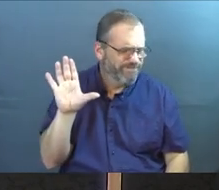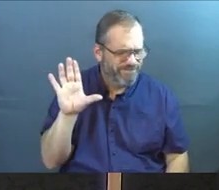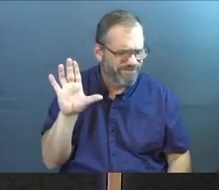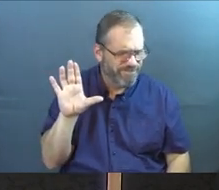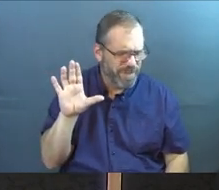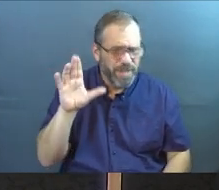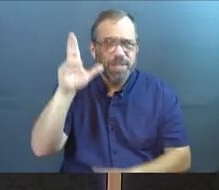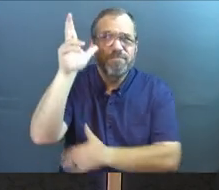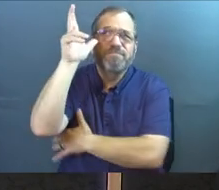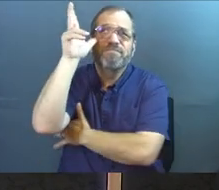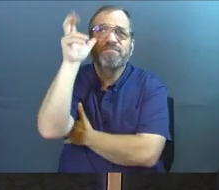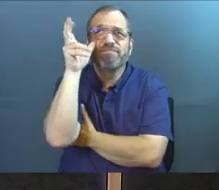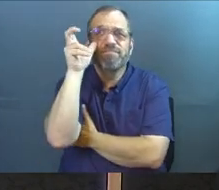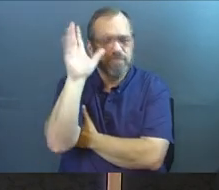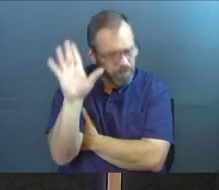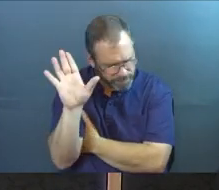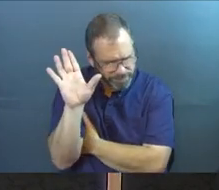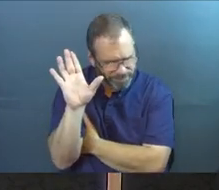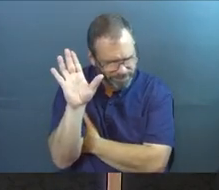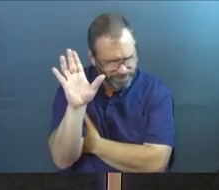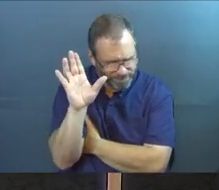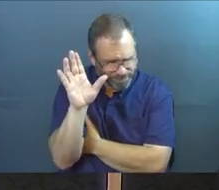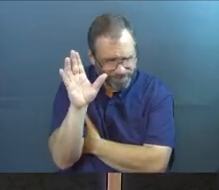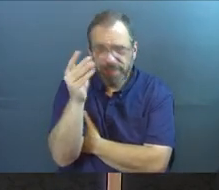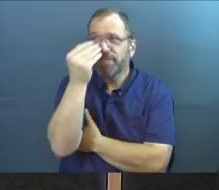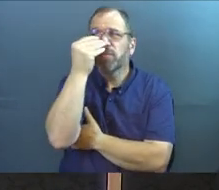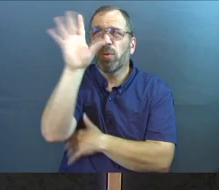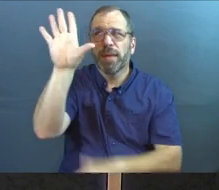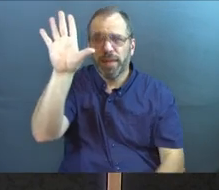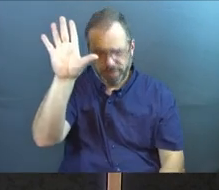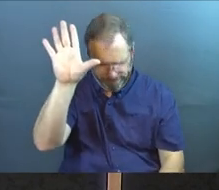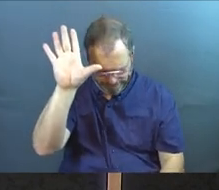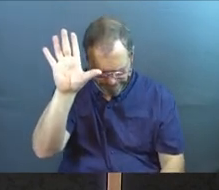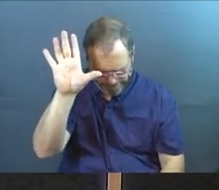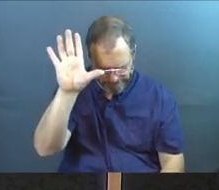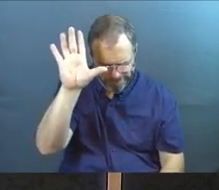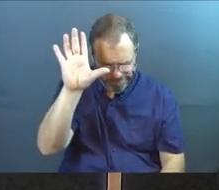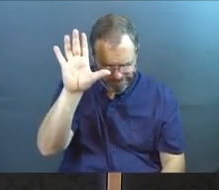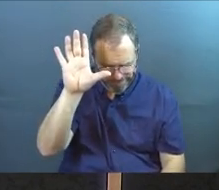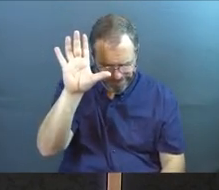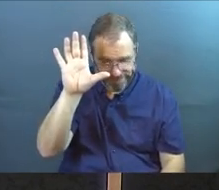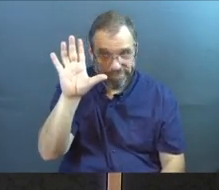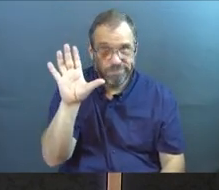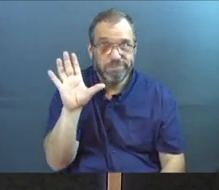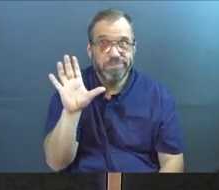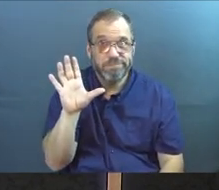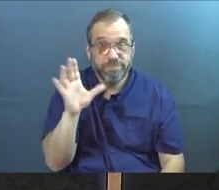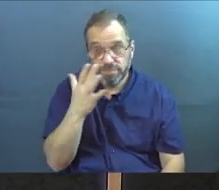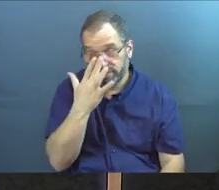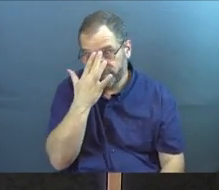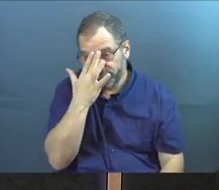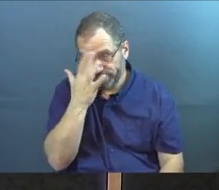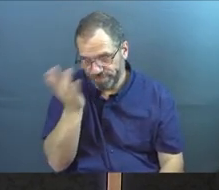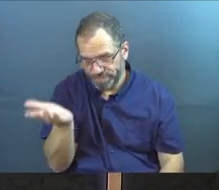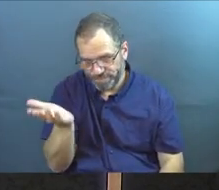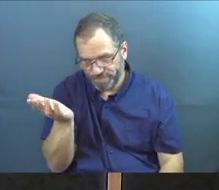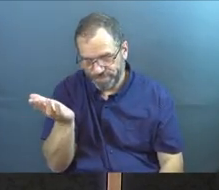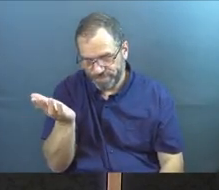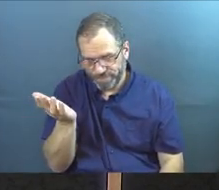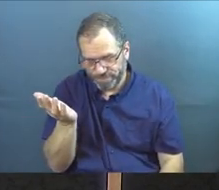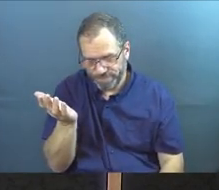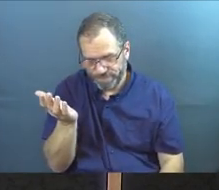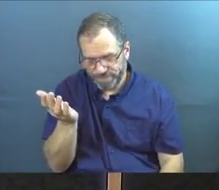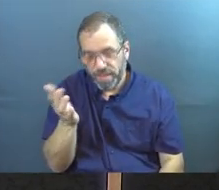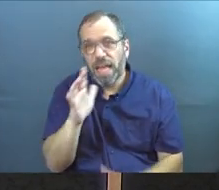I'll listen to Jesus, but I really don't. I really don't care. God just, God just